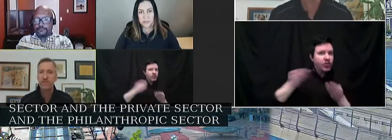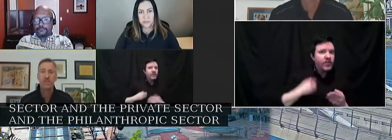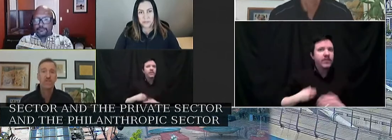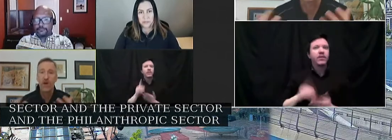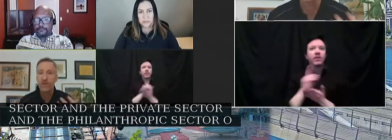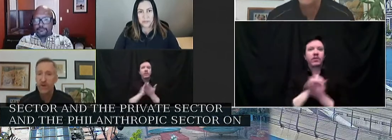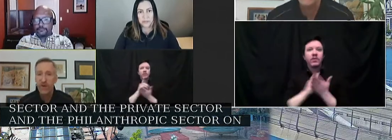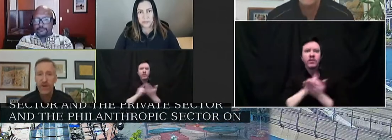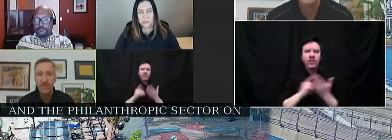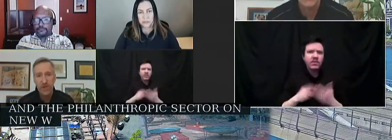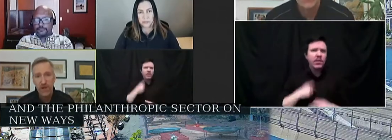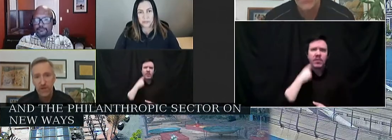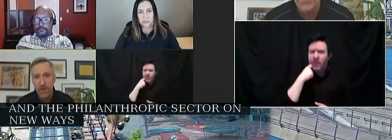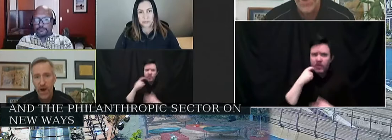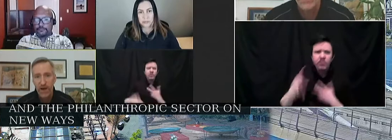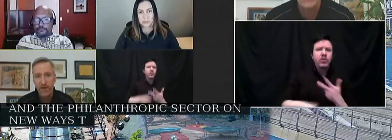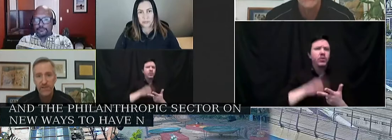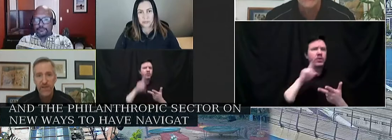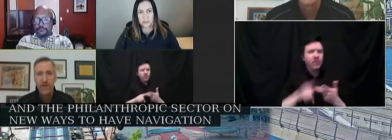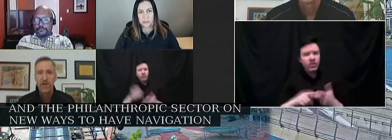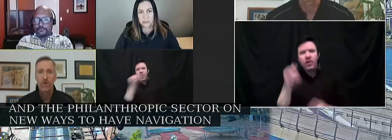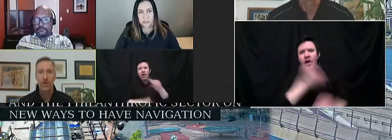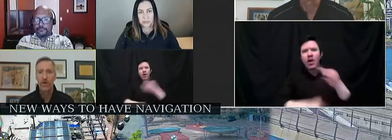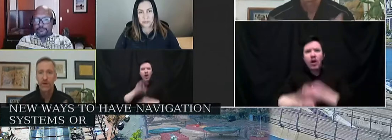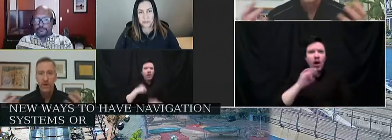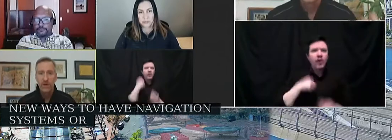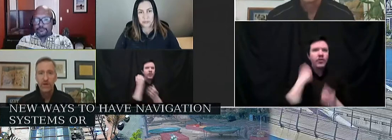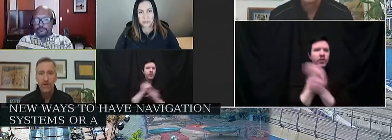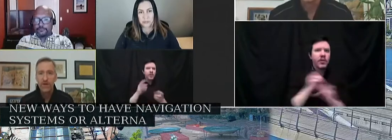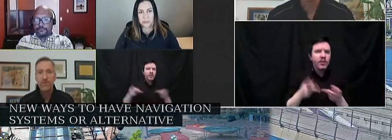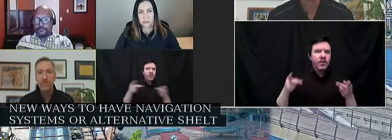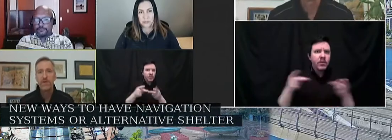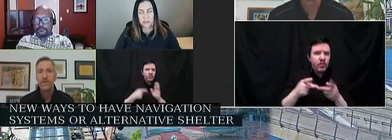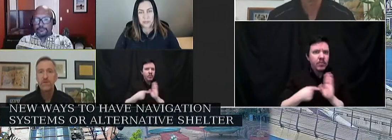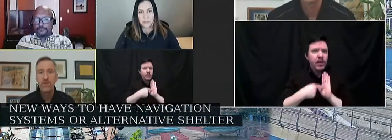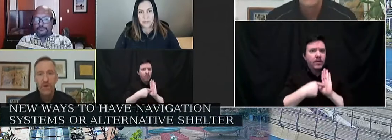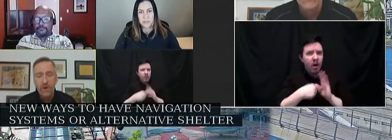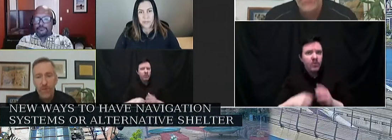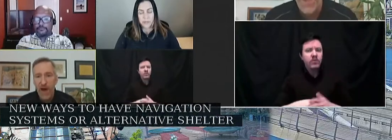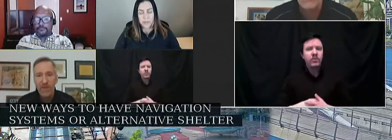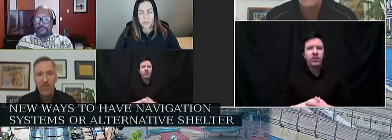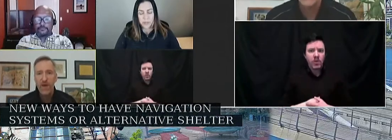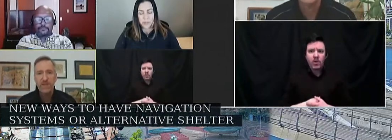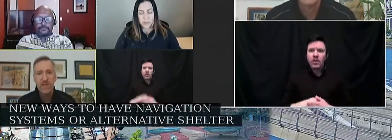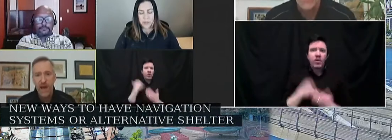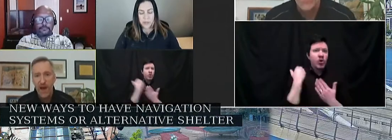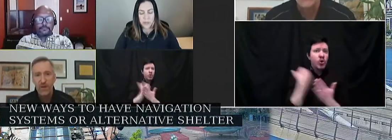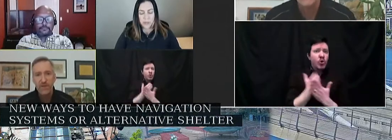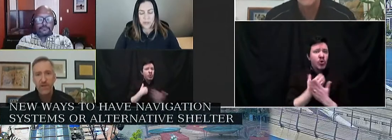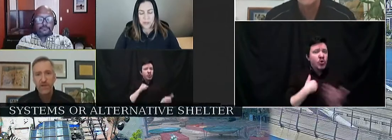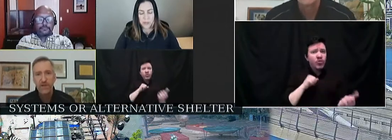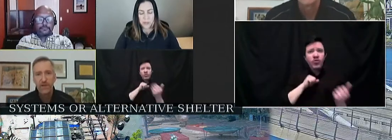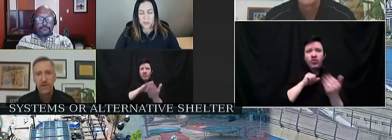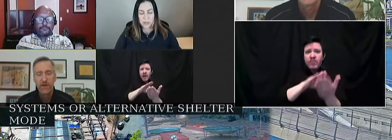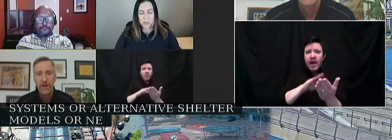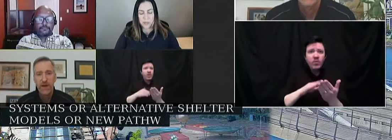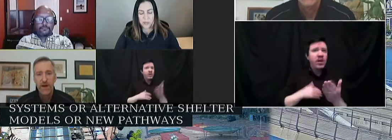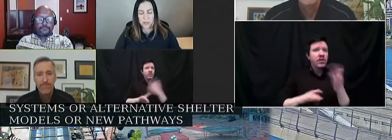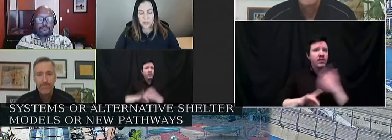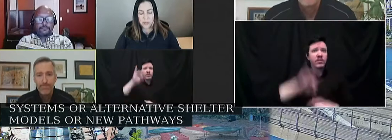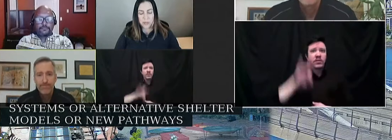services or alternative shelter models or new pathways to housing.